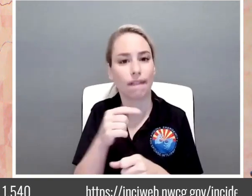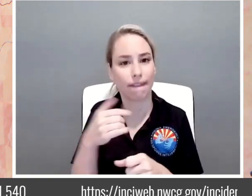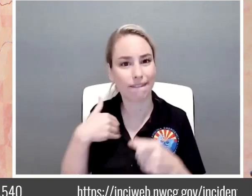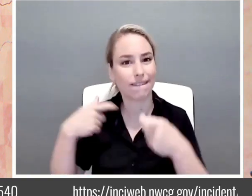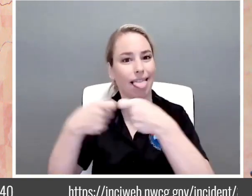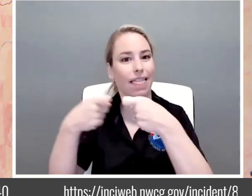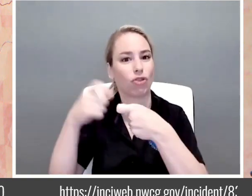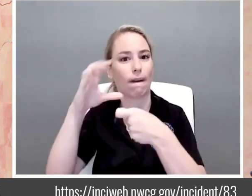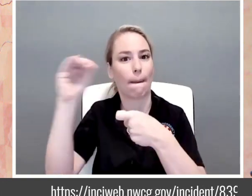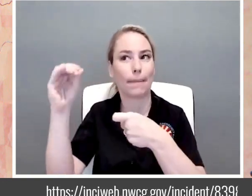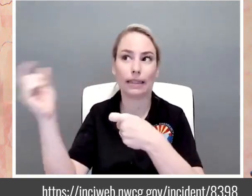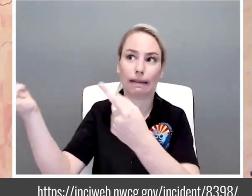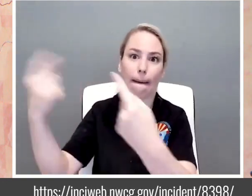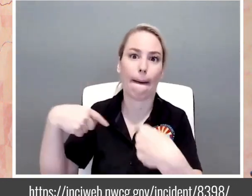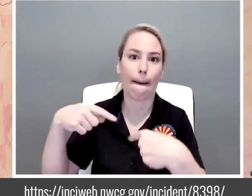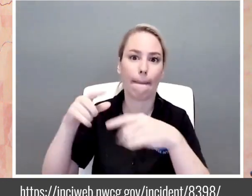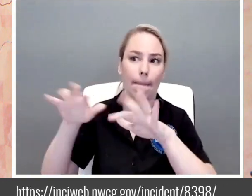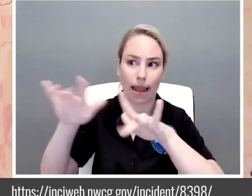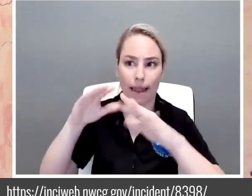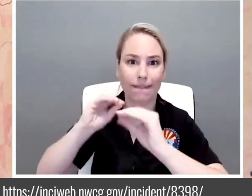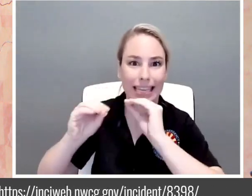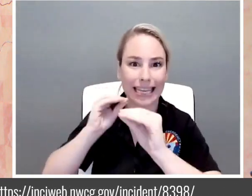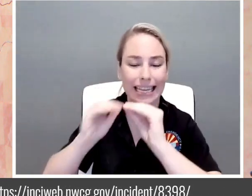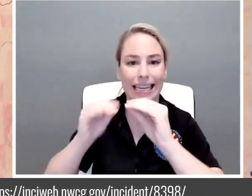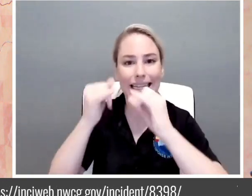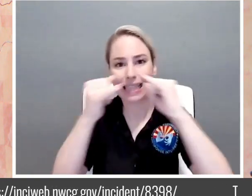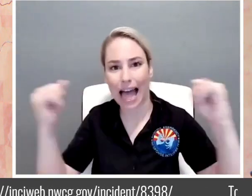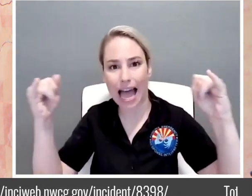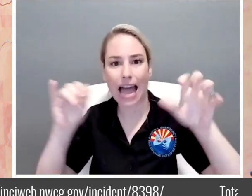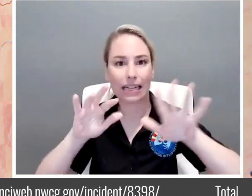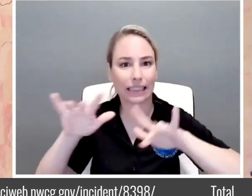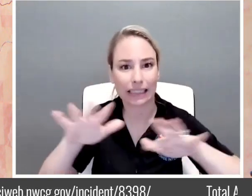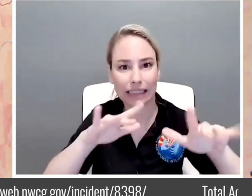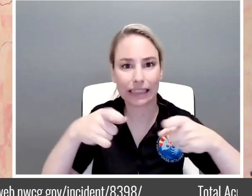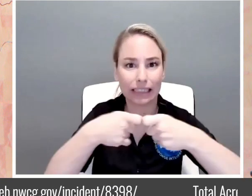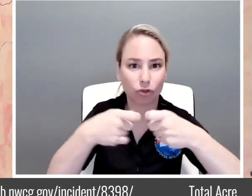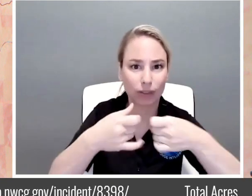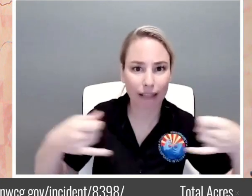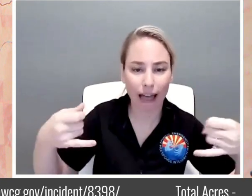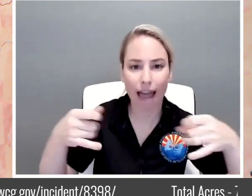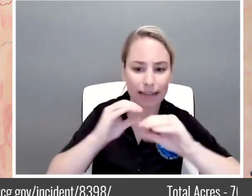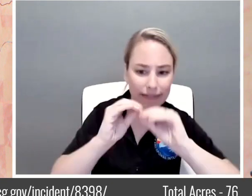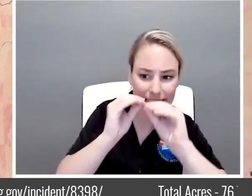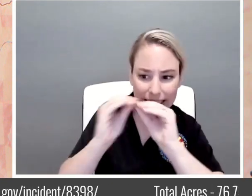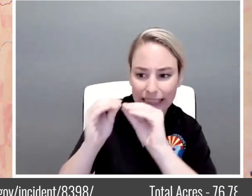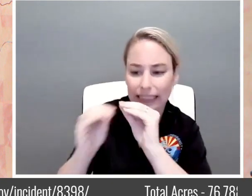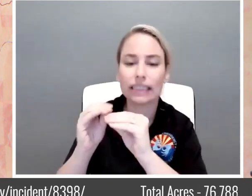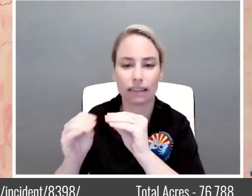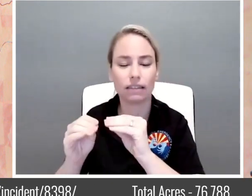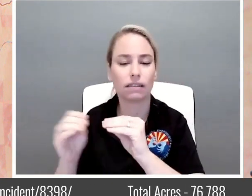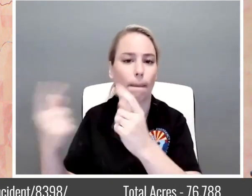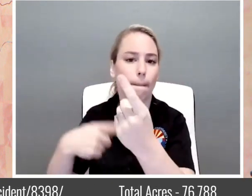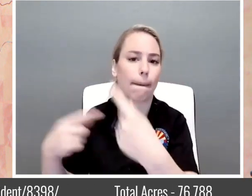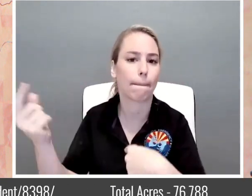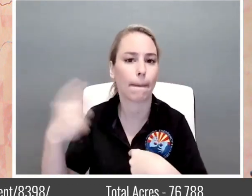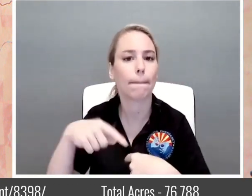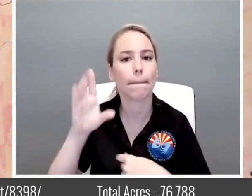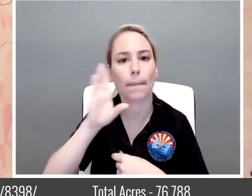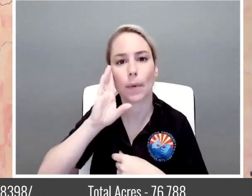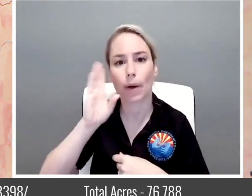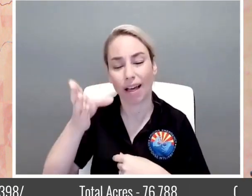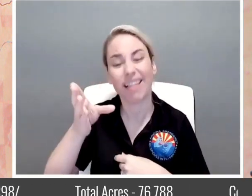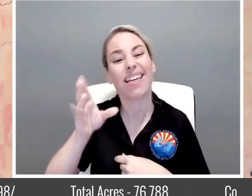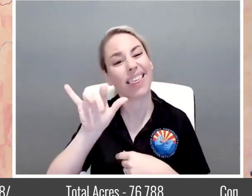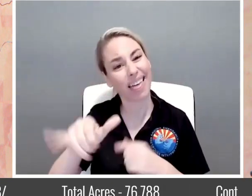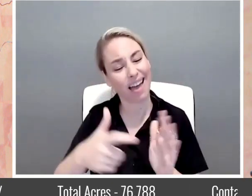forth to get in and do the work that they have to do on their infrastructure to get that back up and and running and that operation is taking some